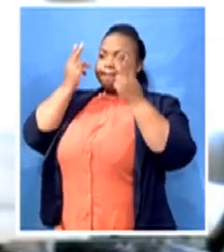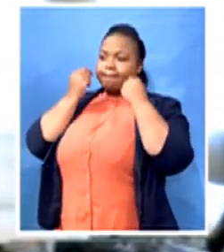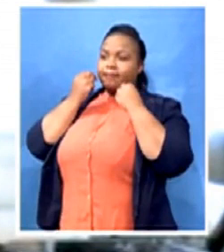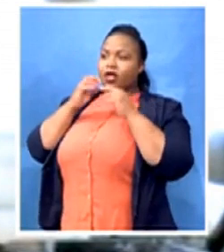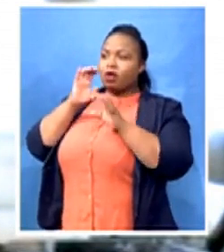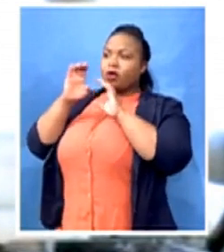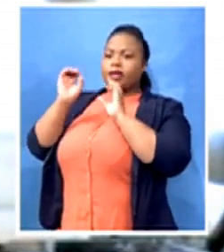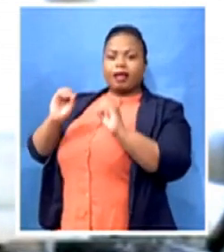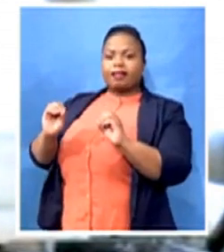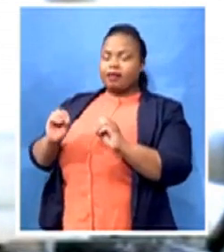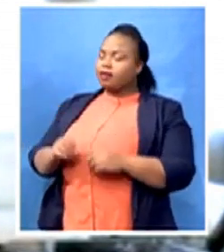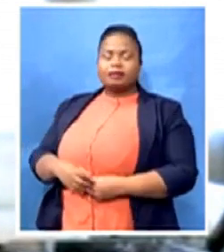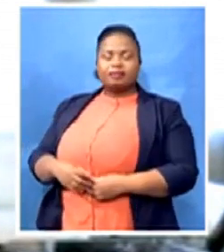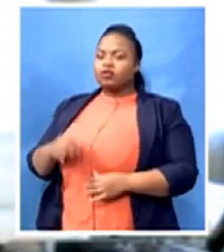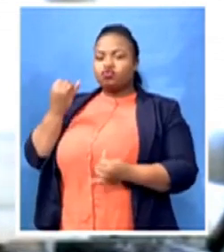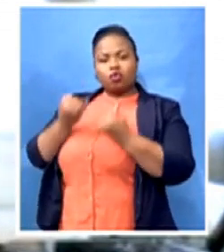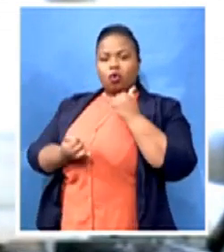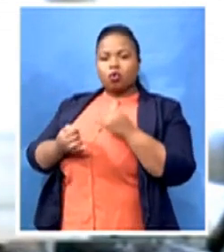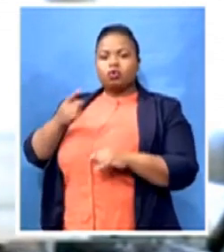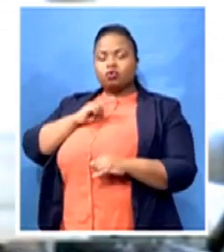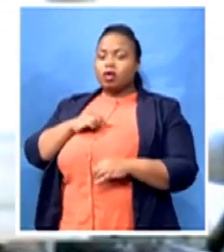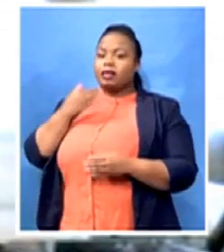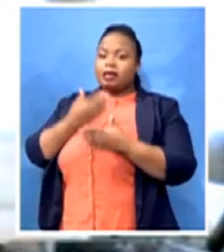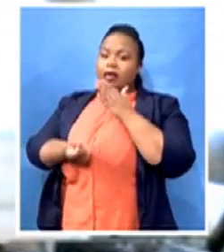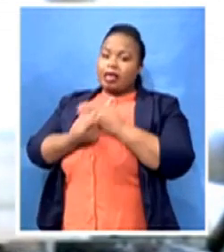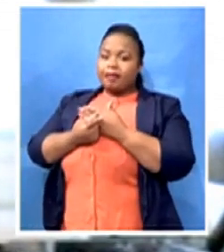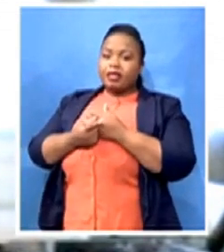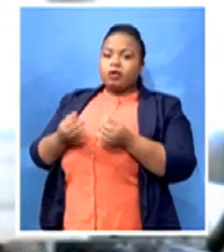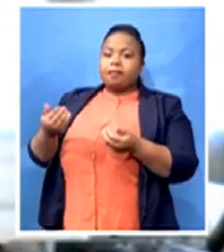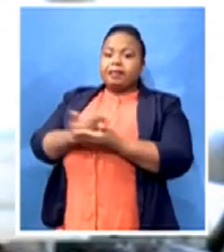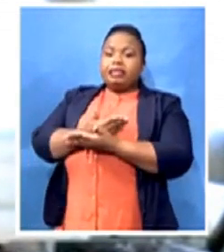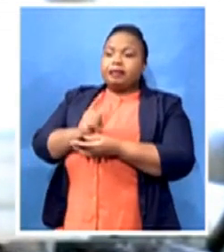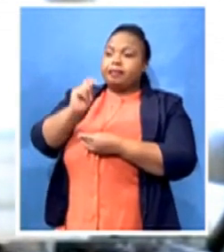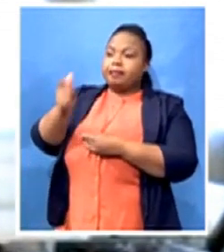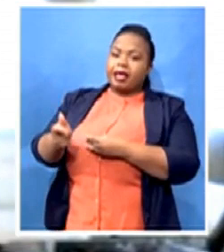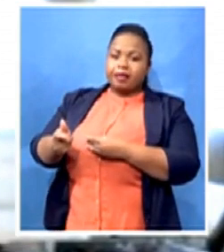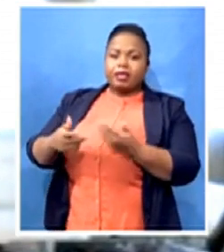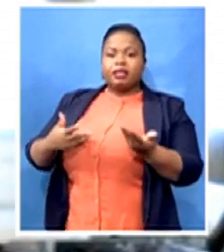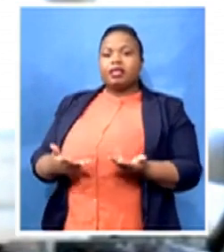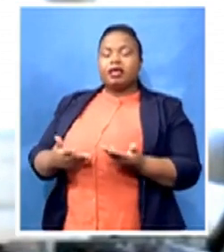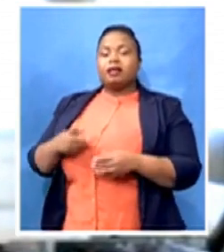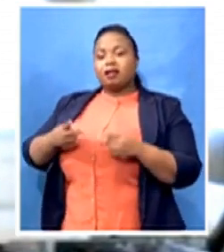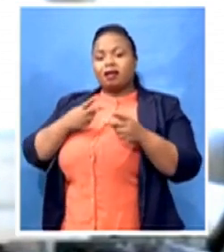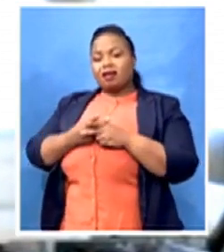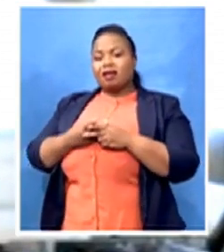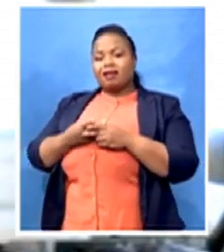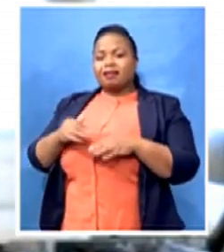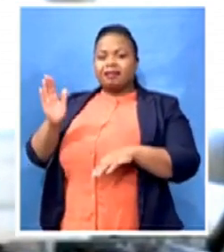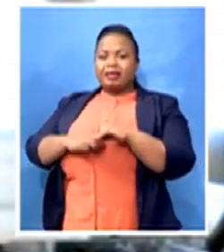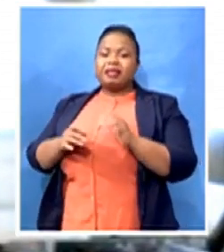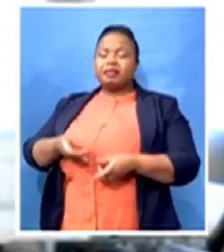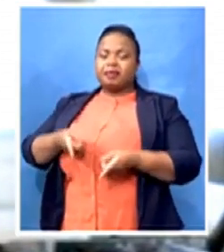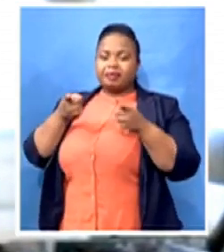able to be forced to incur the full expense or whatever is required to make the banks good